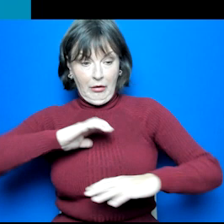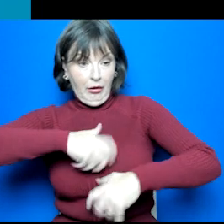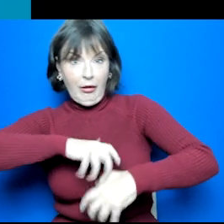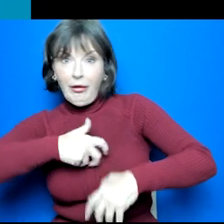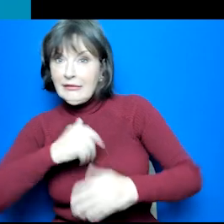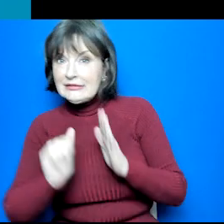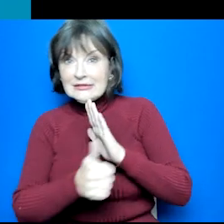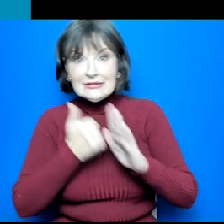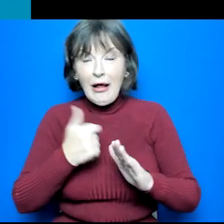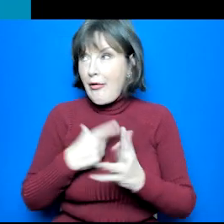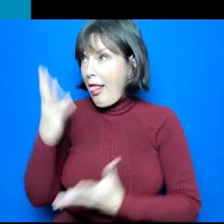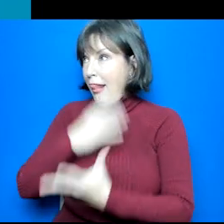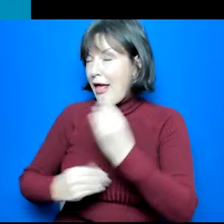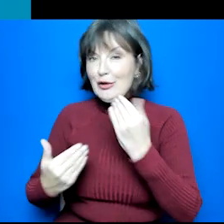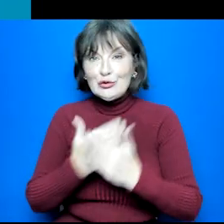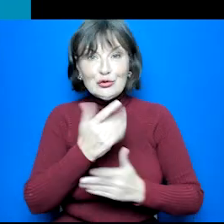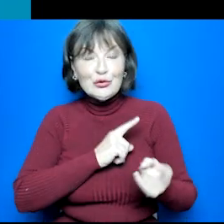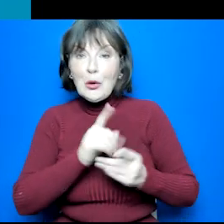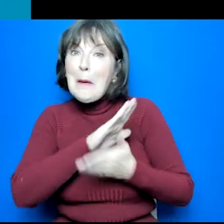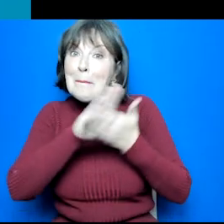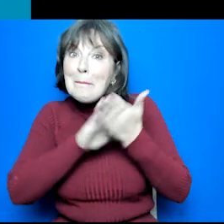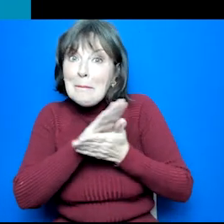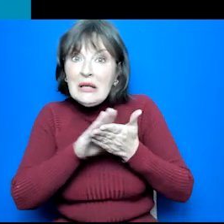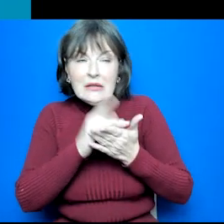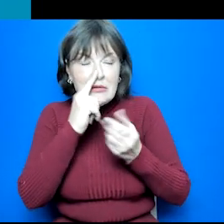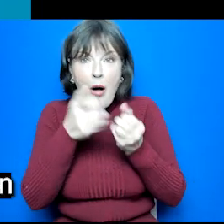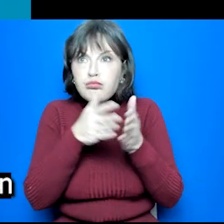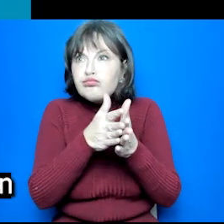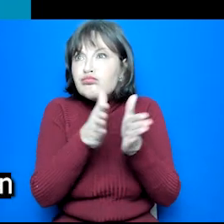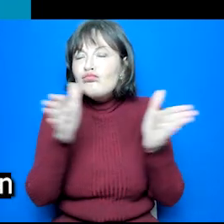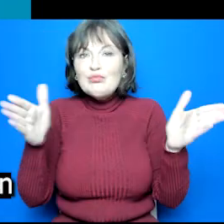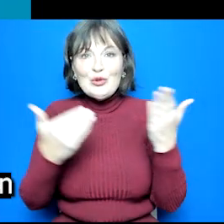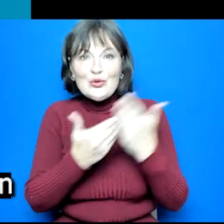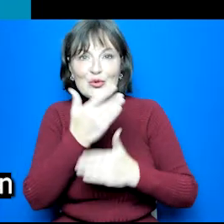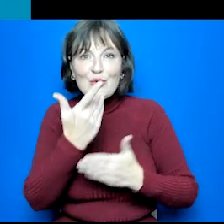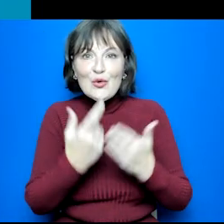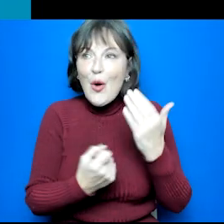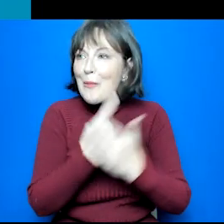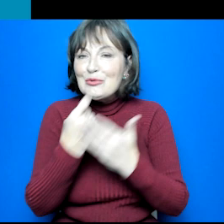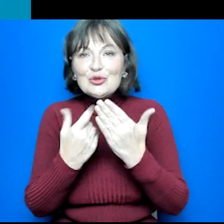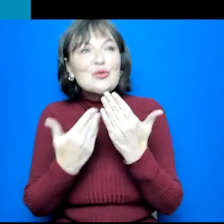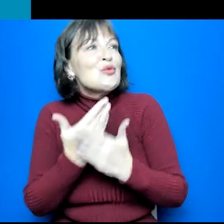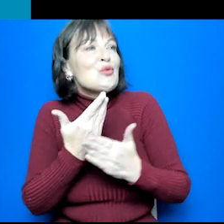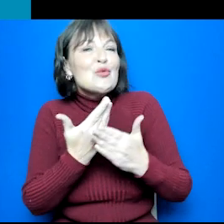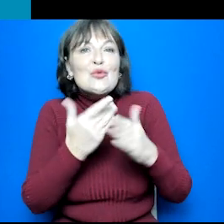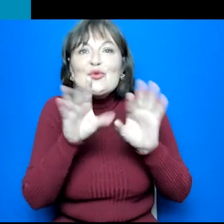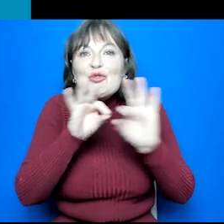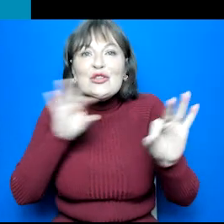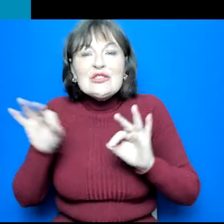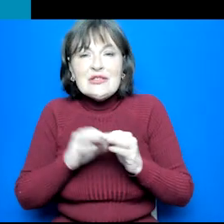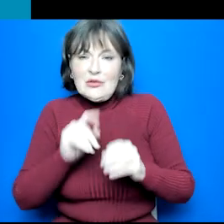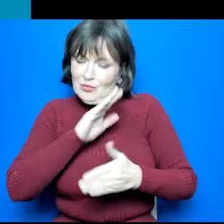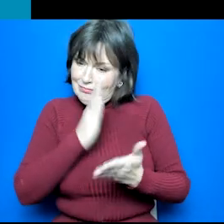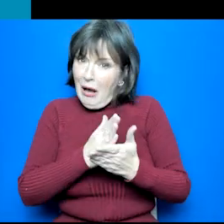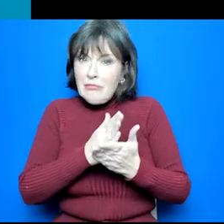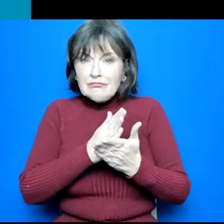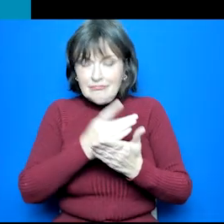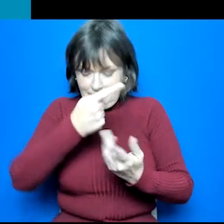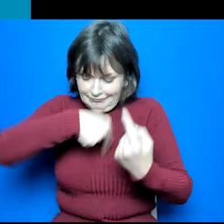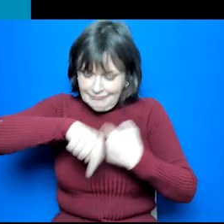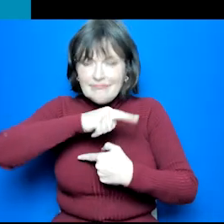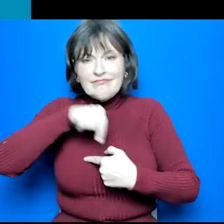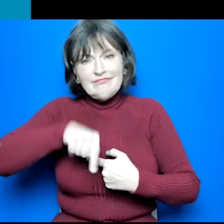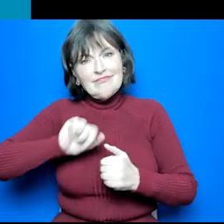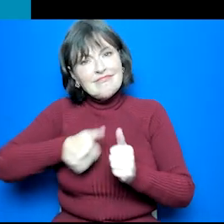Change can be exciting and lead to lots of new opportunities and possibilities. We are here to support you and your young person to feel confident navigating change